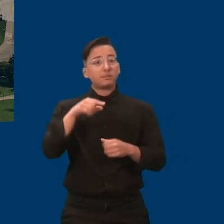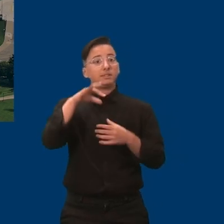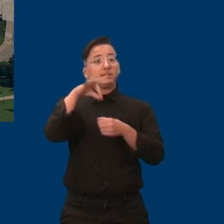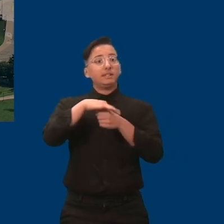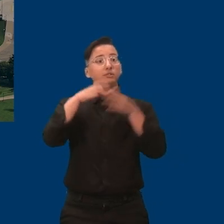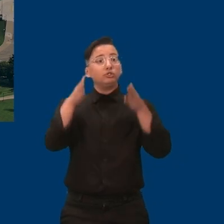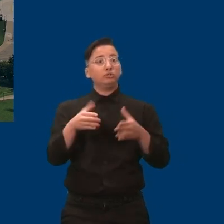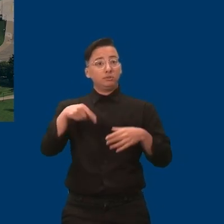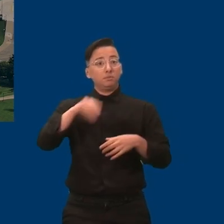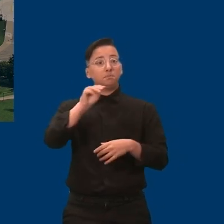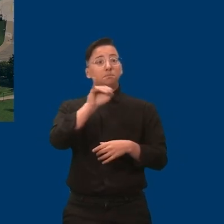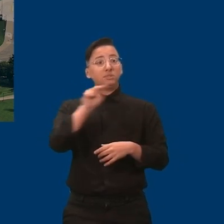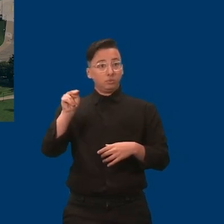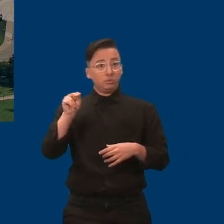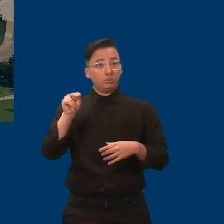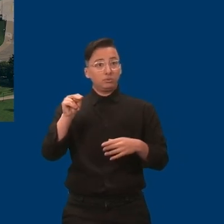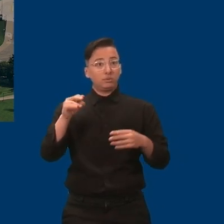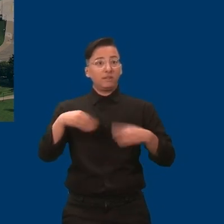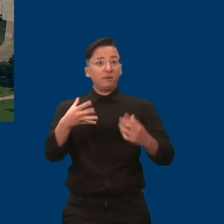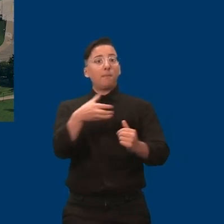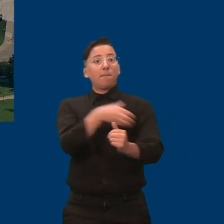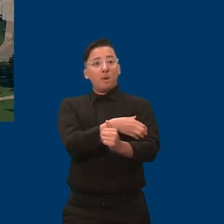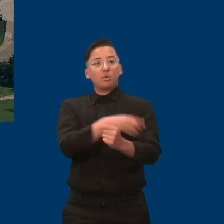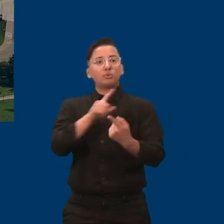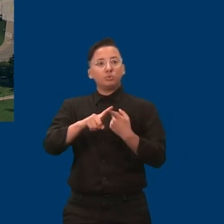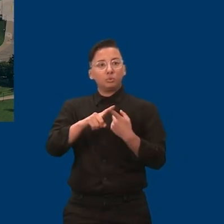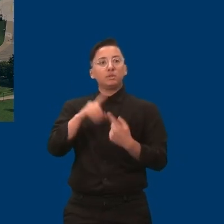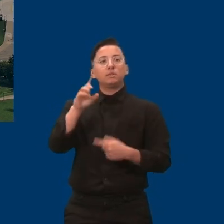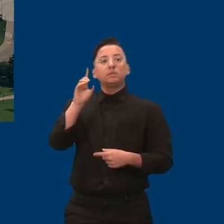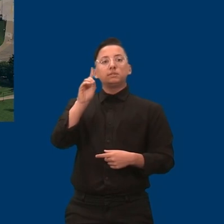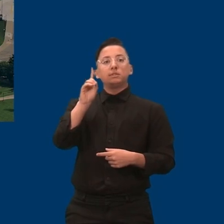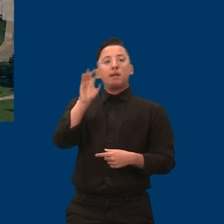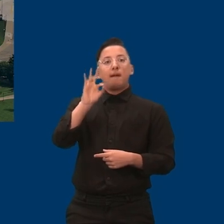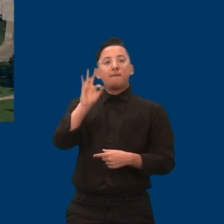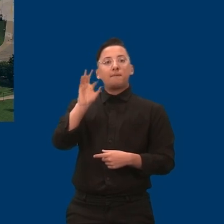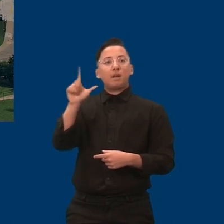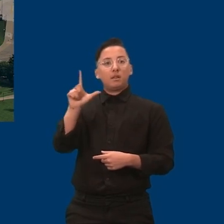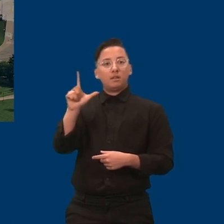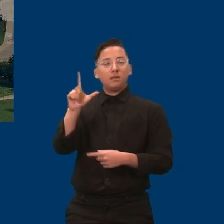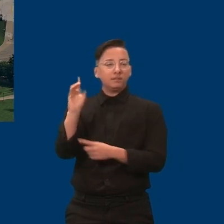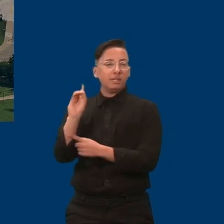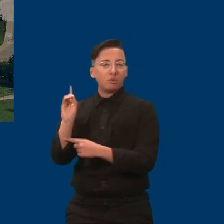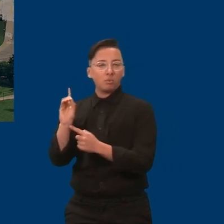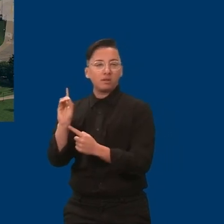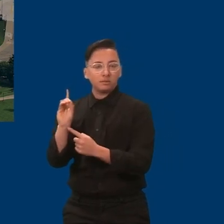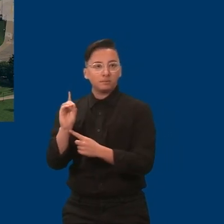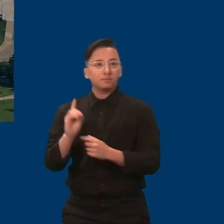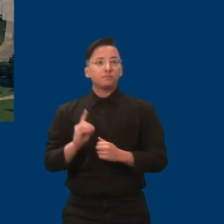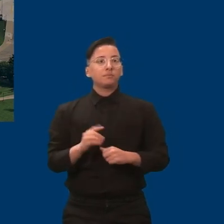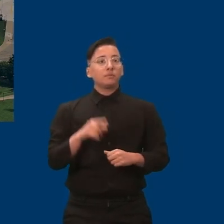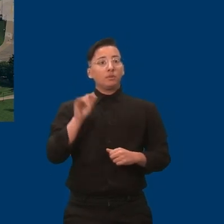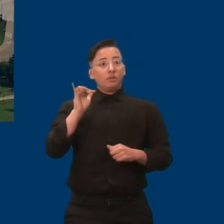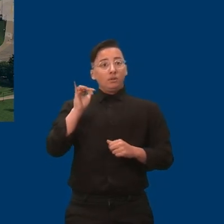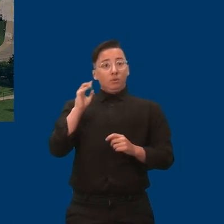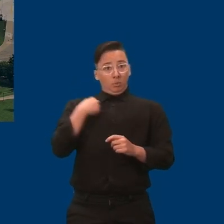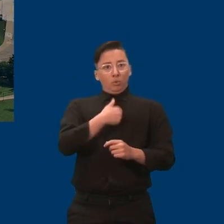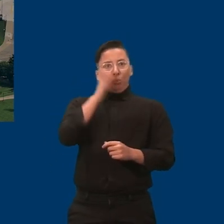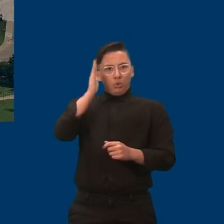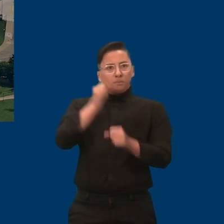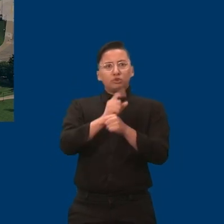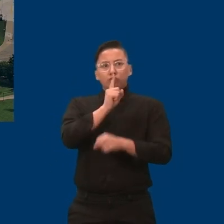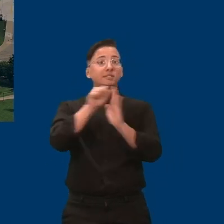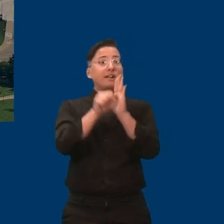And the Minnesota Council on Disability will hold them accountable to deliver on their promises to support Minnesotans with disabilities.